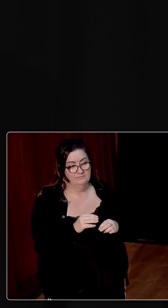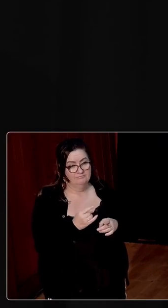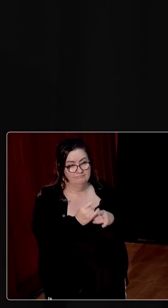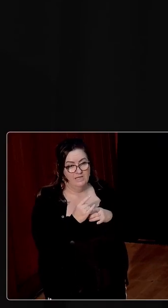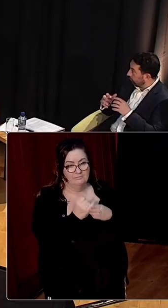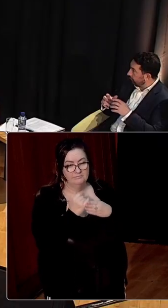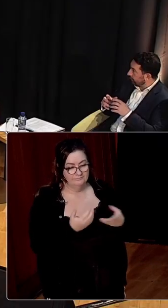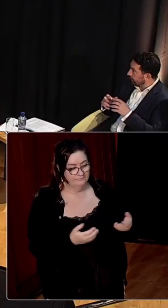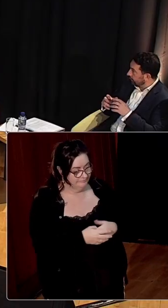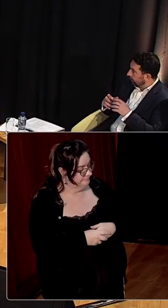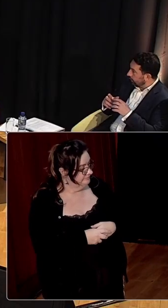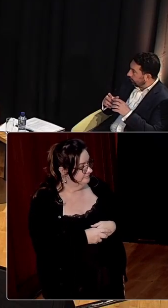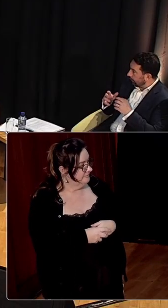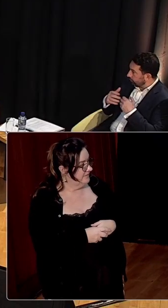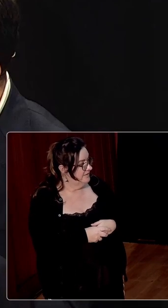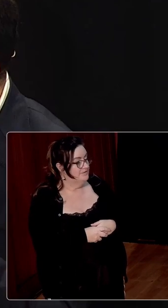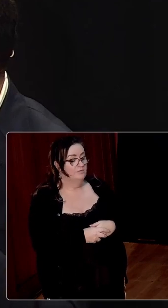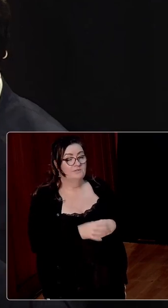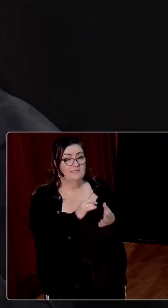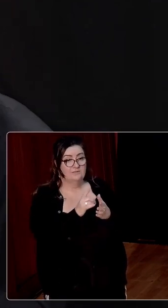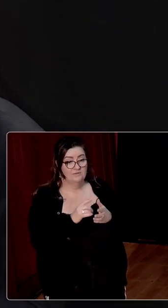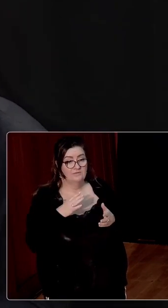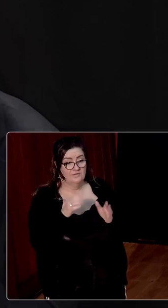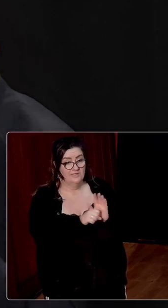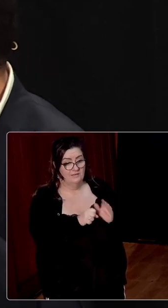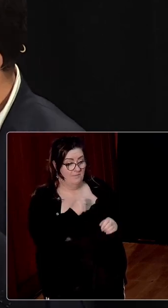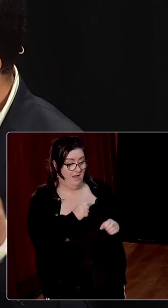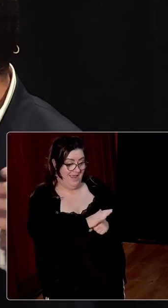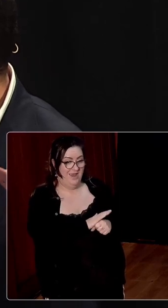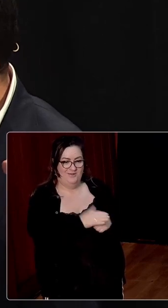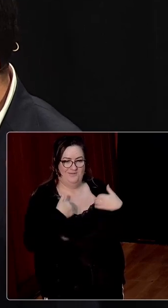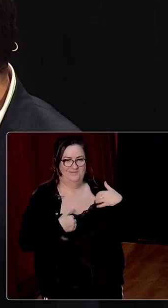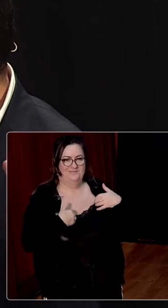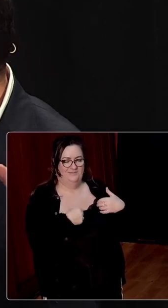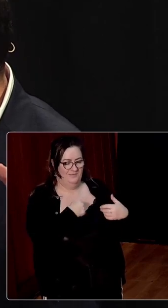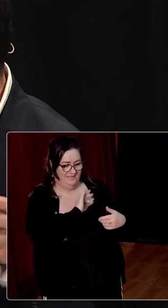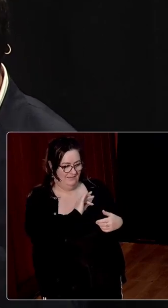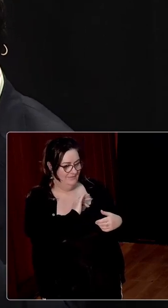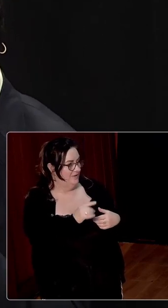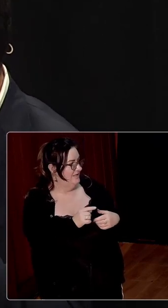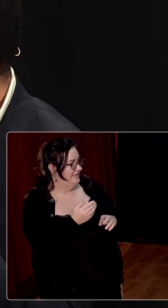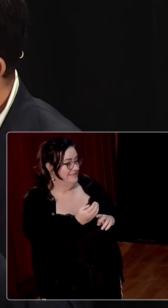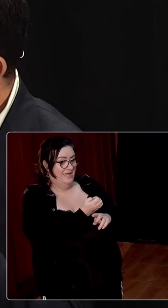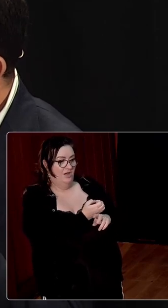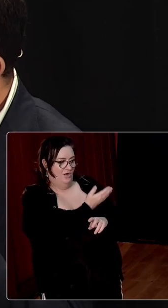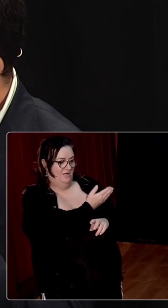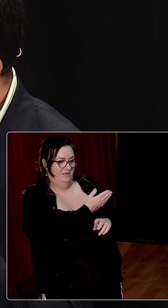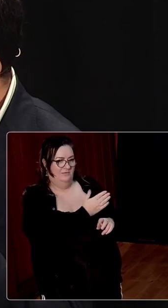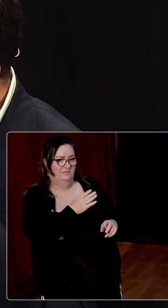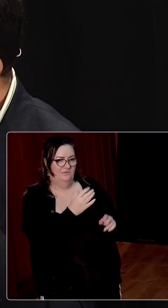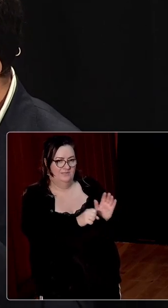actual, the history of the Free State. I mean, as someone who's like, my area of interest is that those early stages of the Free State.